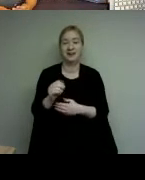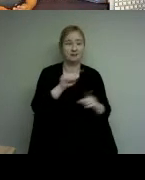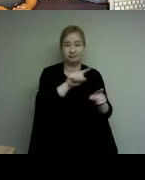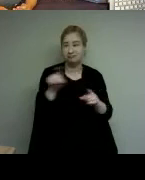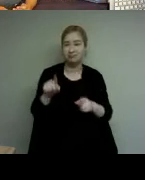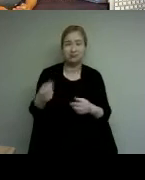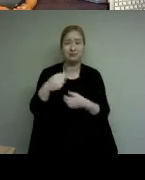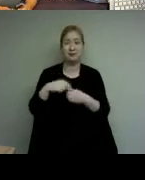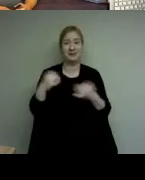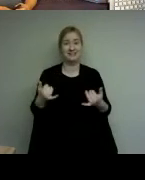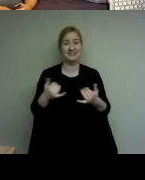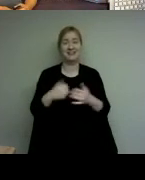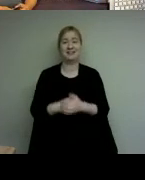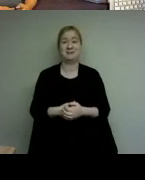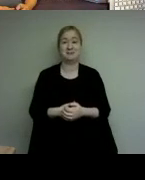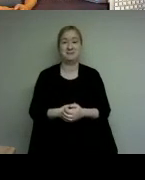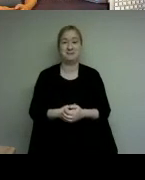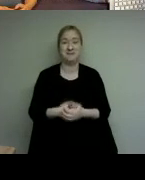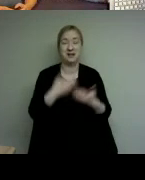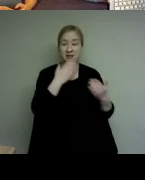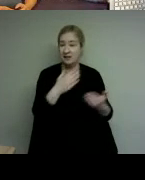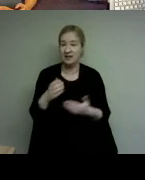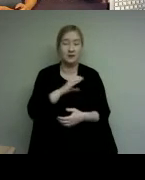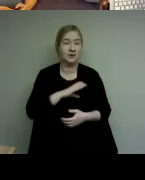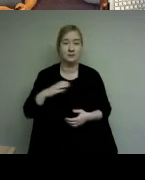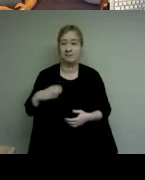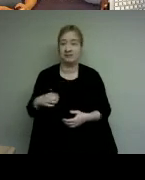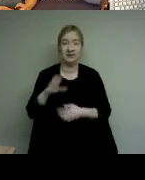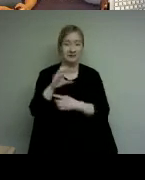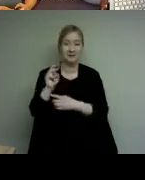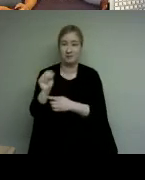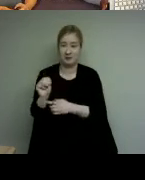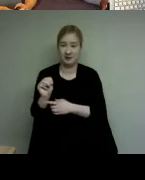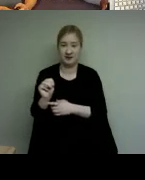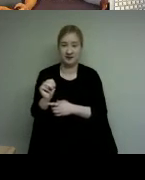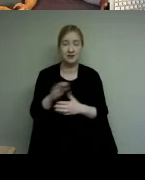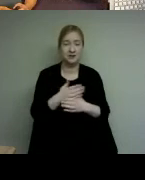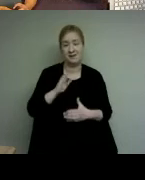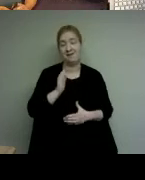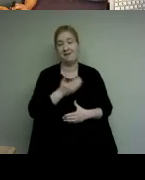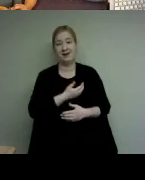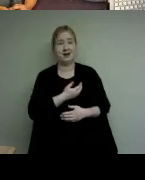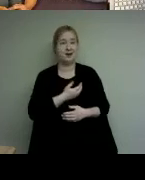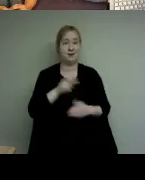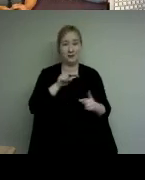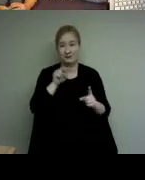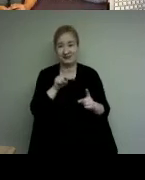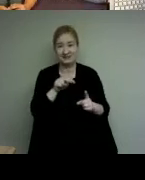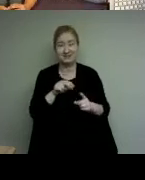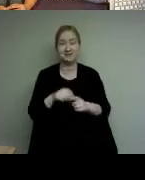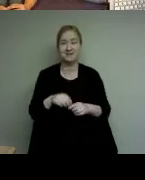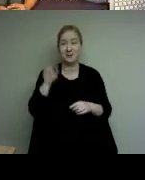we also like to thank all the committee members of creative mornings for inviting us to share our take on the ripple effect and